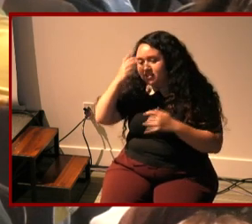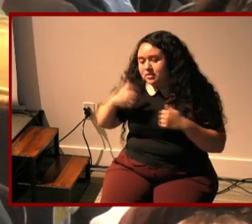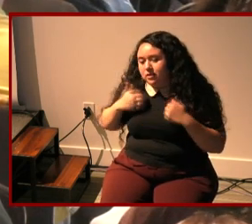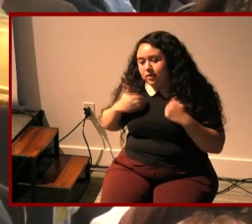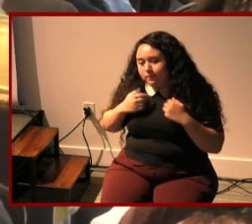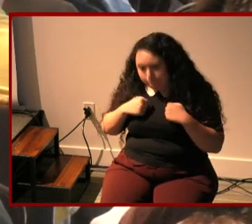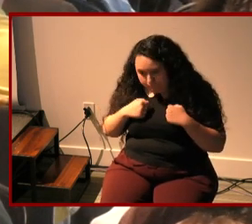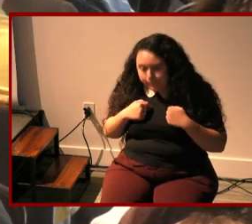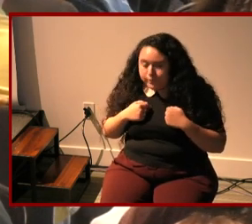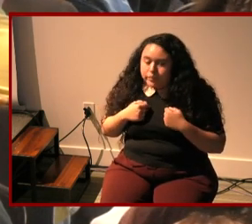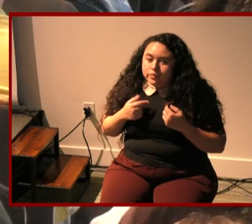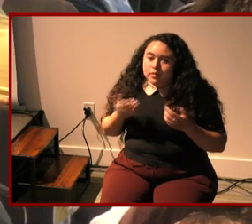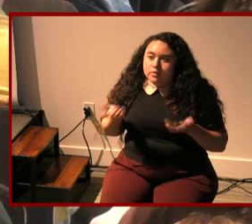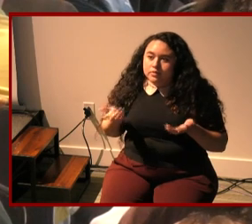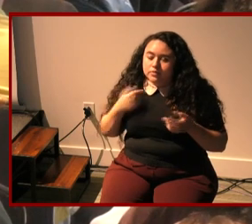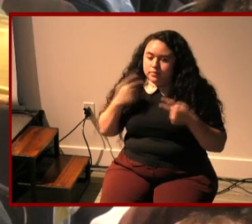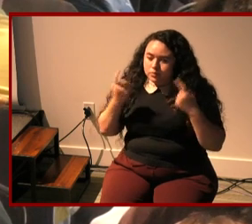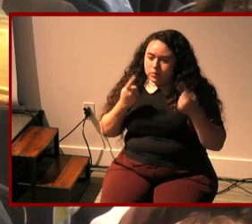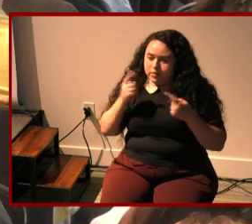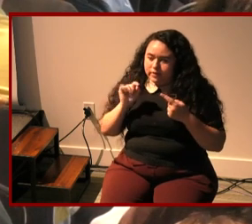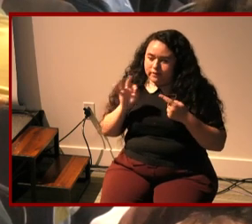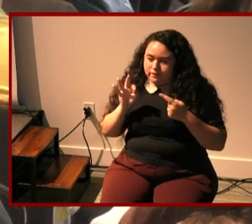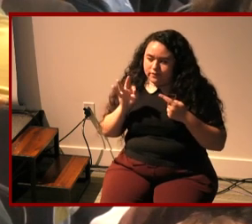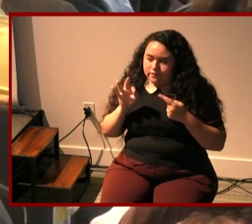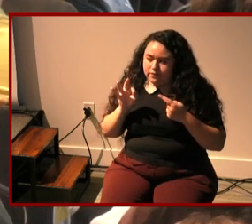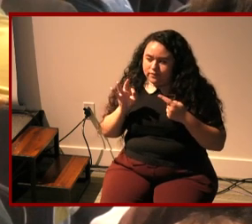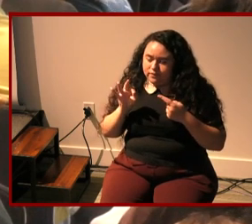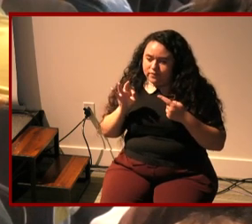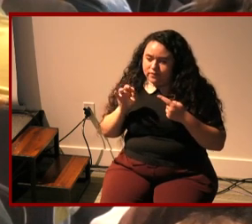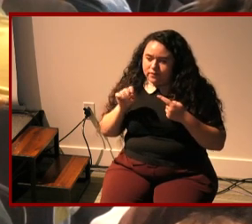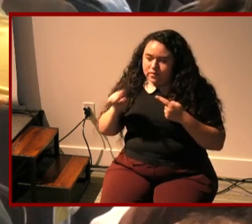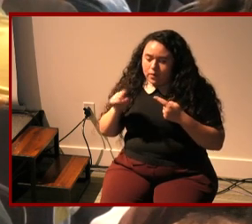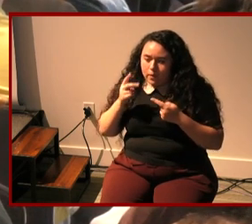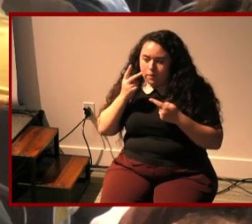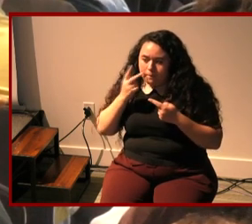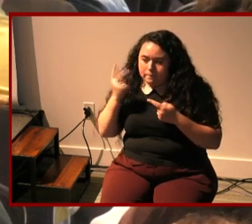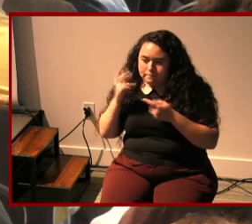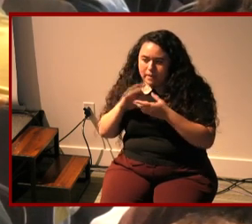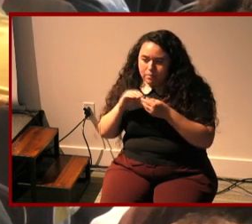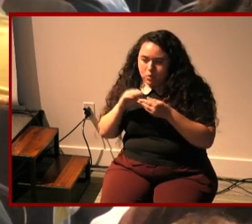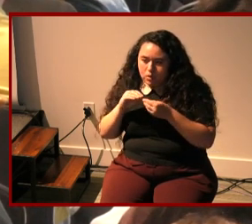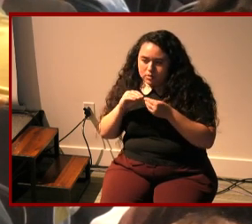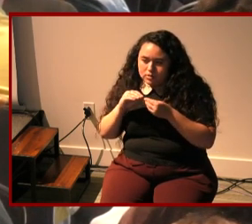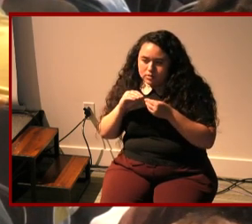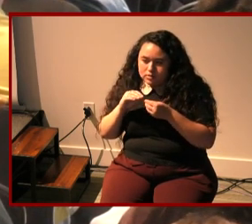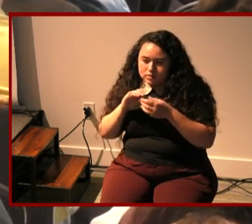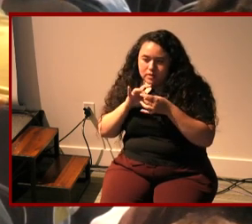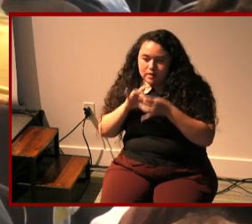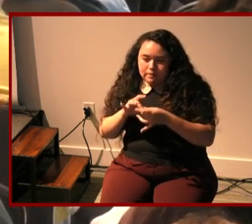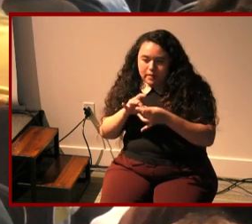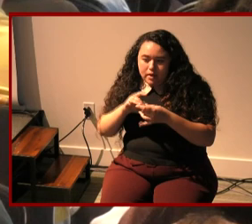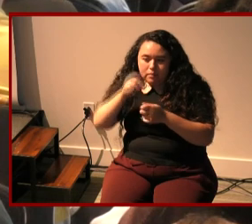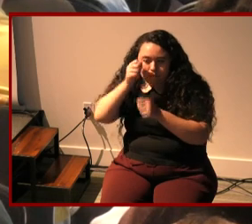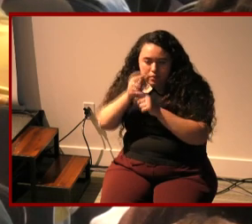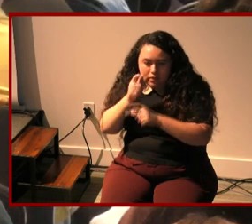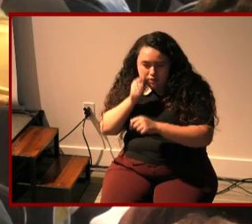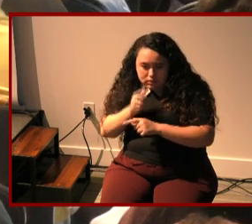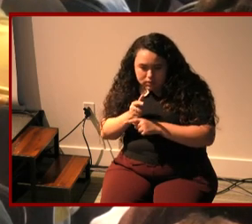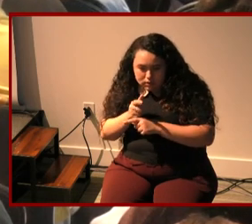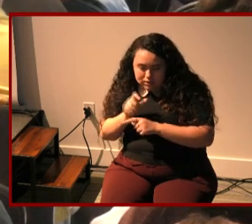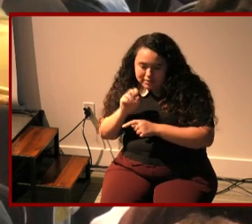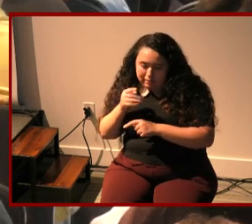and i'm wondering if any of those memoirs like if they're any of them mentioned siblings